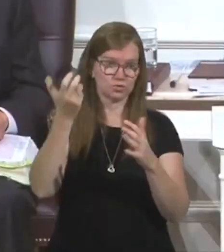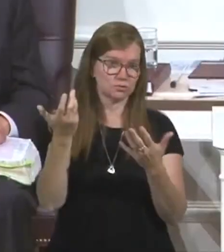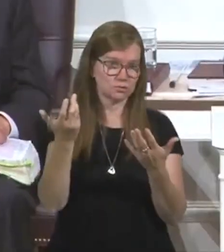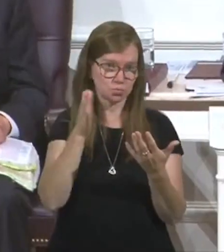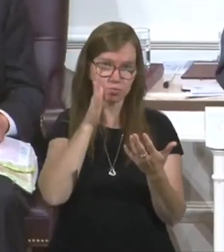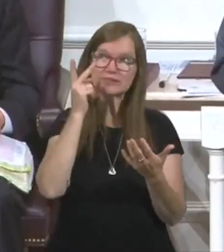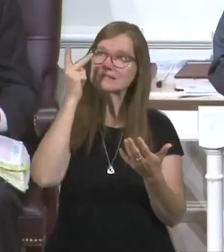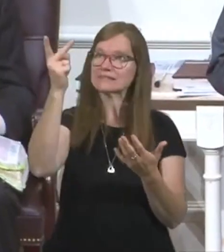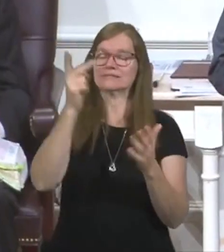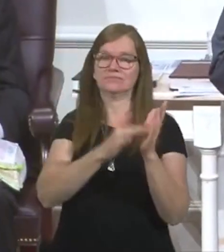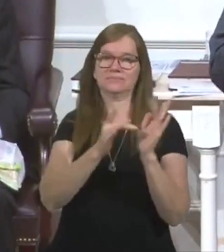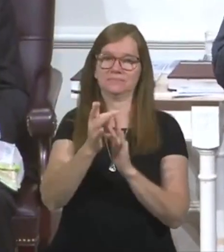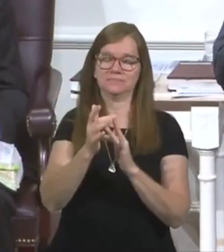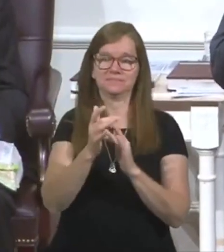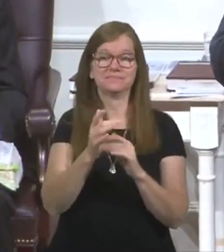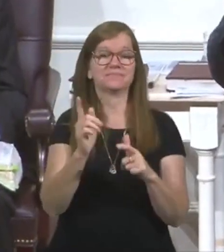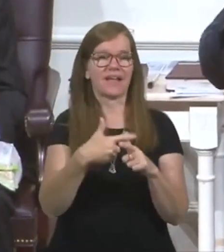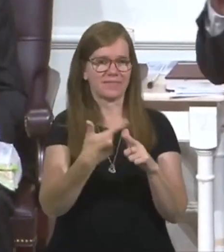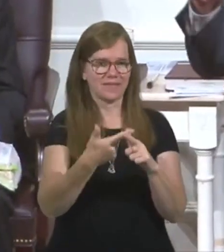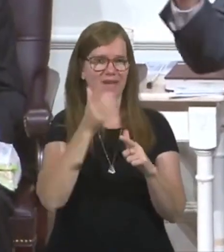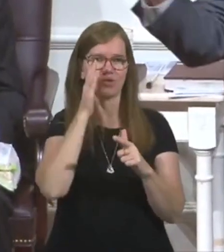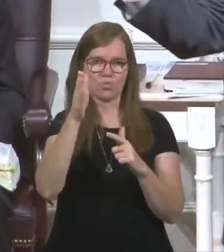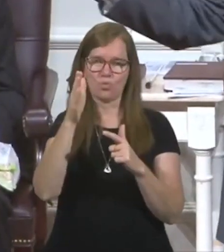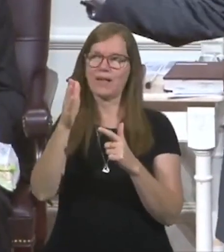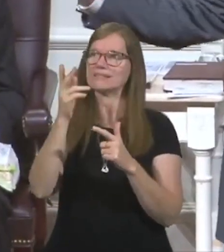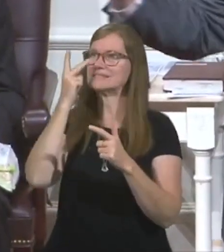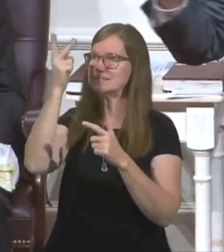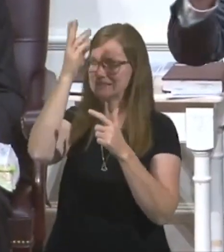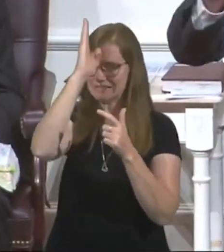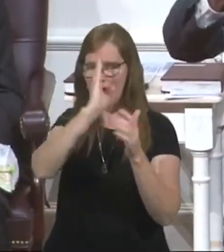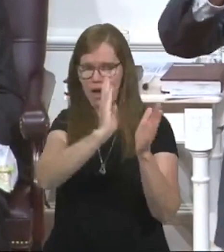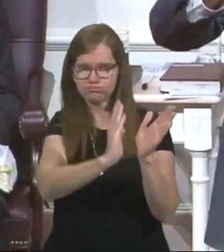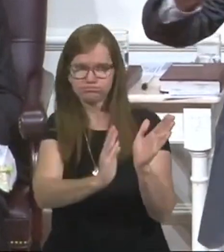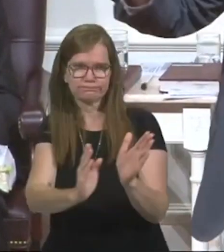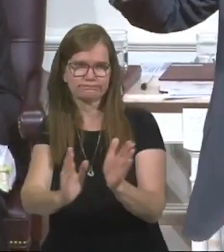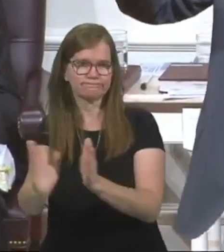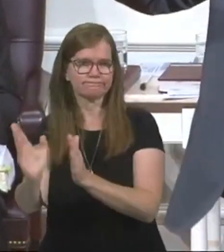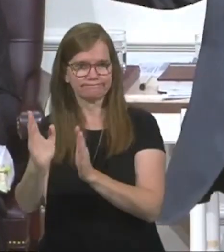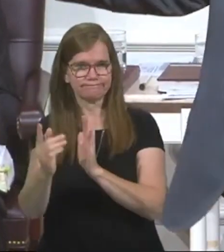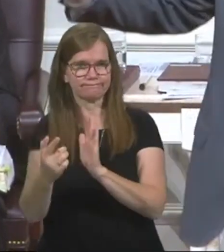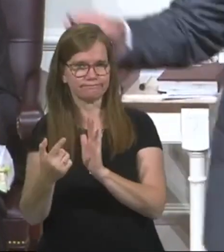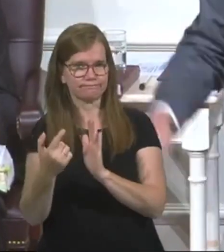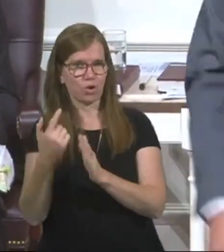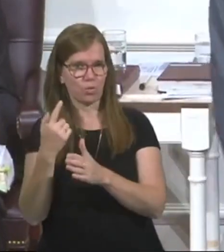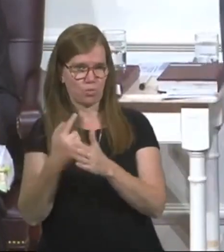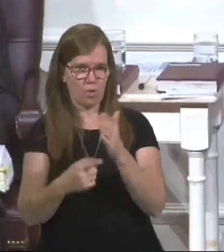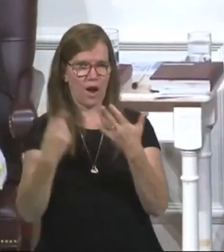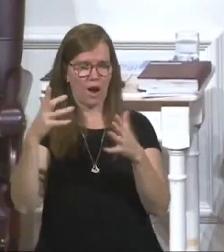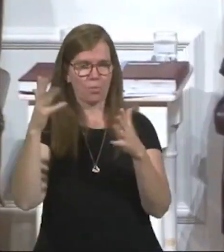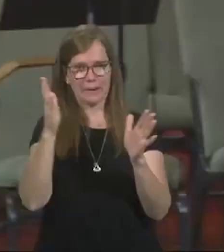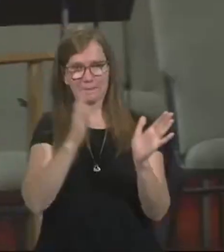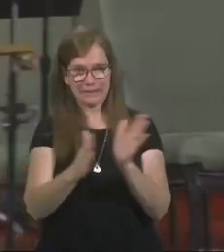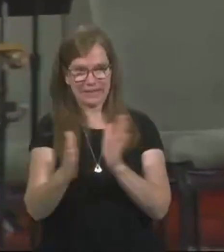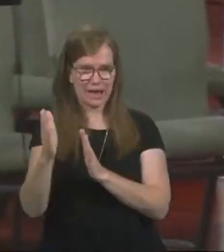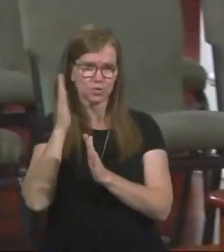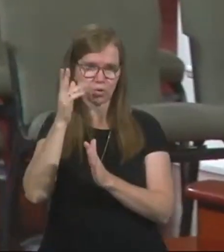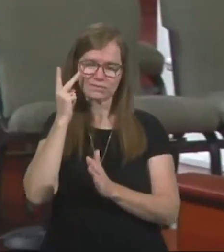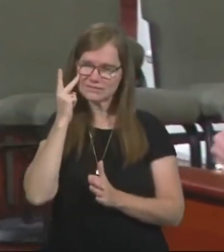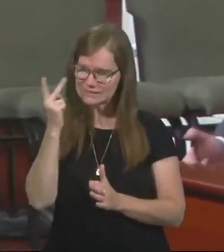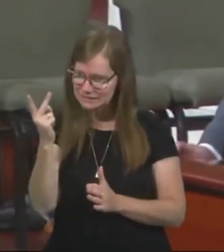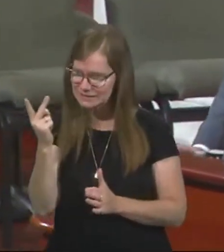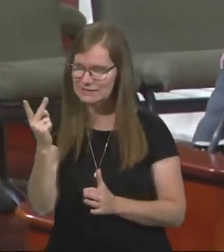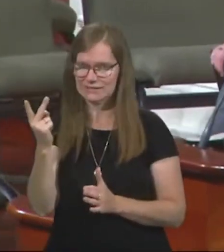You're going to see Jesus, and then we're going to see God plan out his, and reveal what he's already planned out in the book of the Revelation.